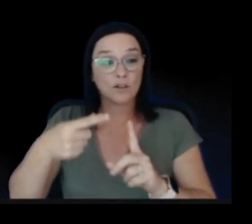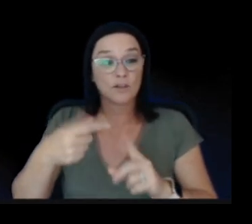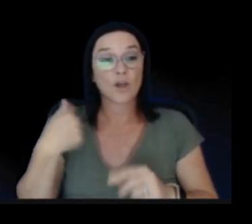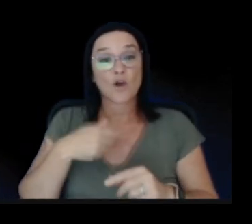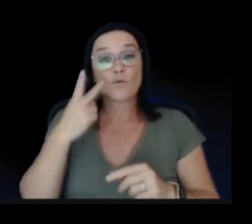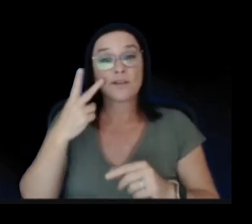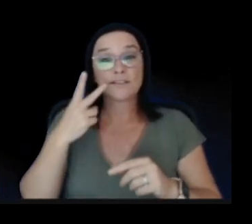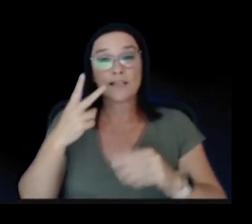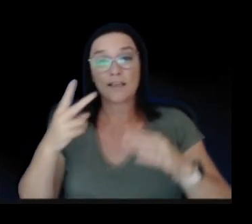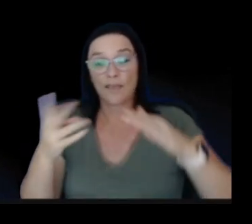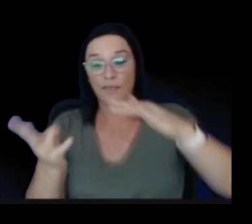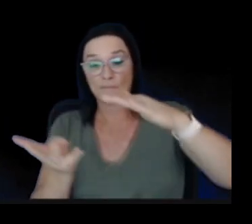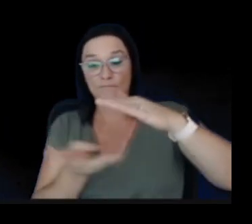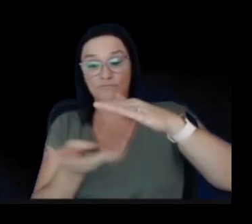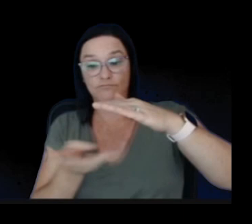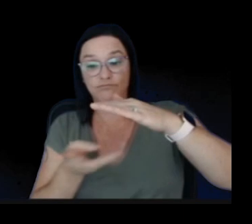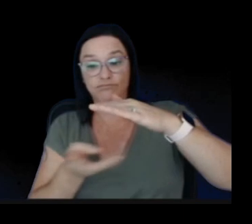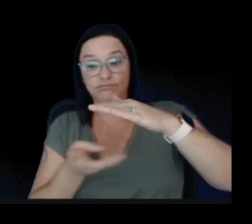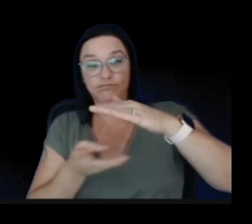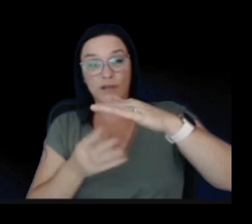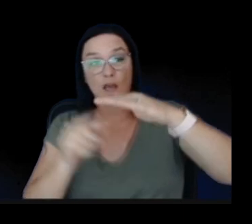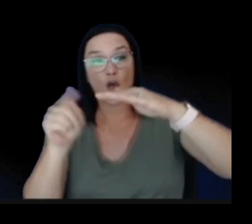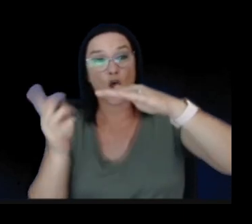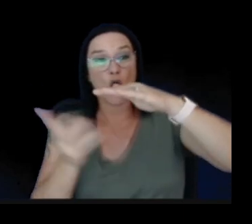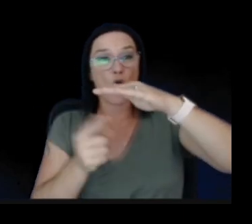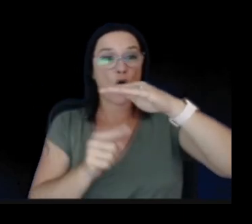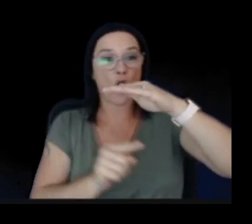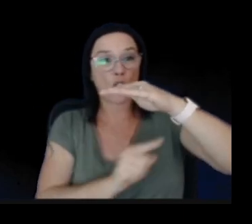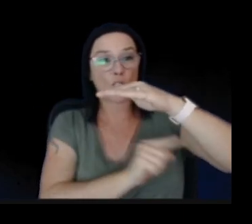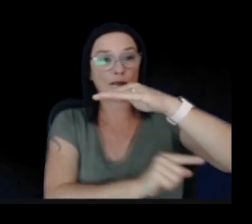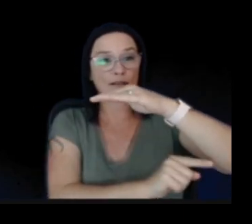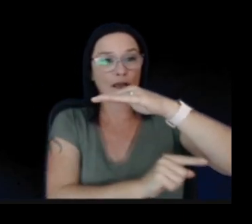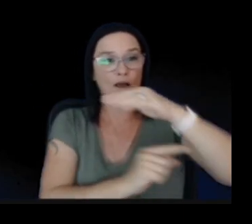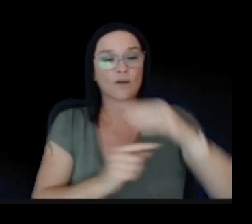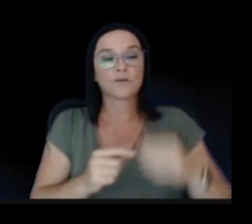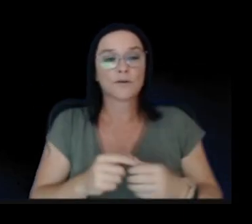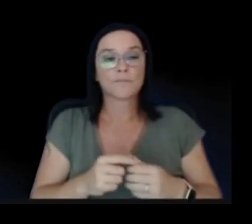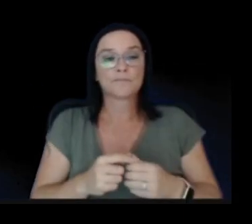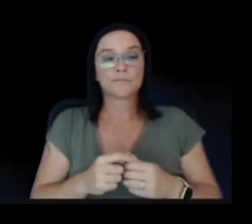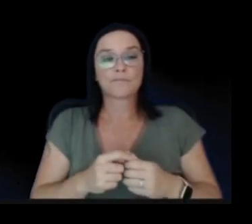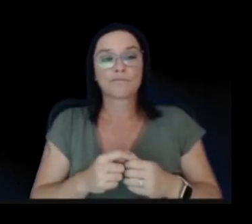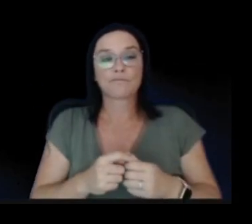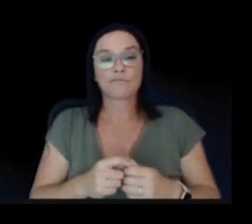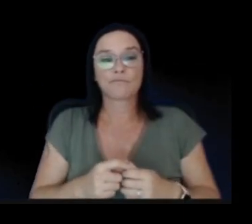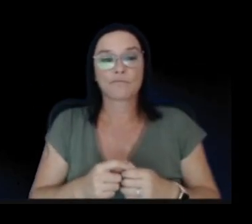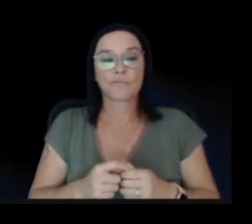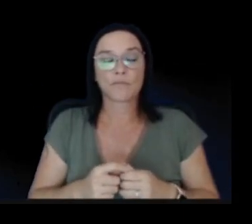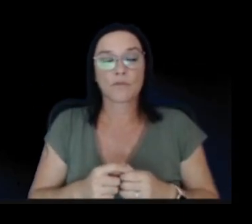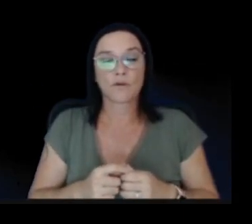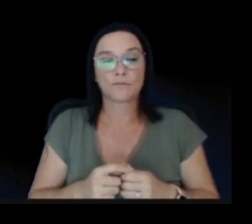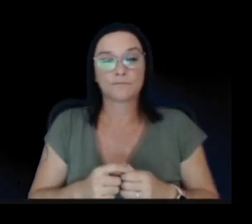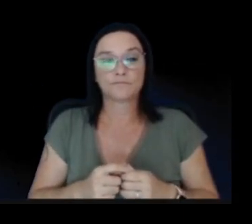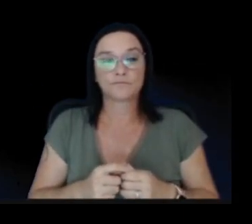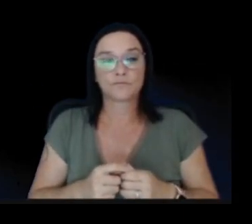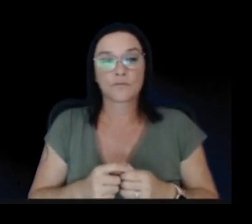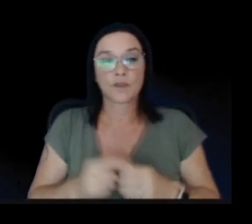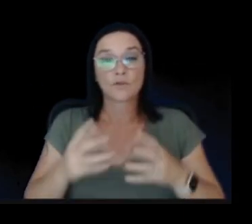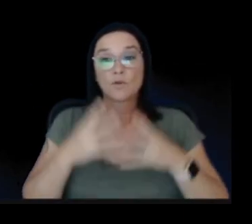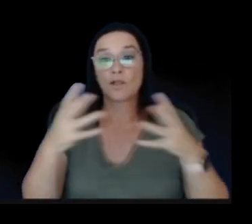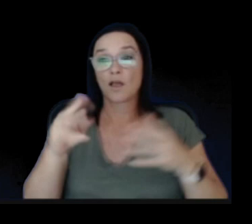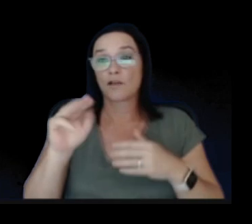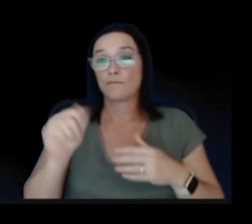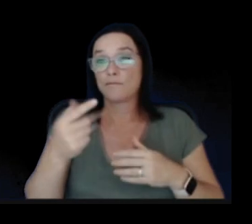southwest rift, possibly all the way down as the whole south flank continues to move and accommodate magma there. So lots of magma coming in,